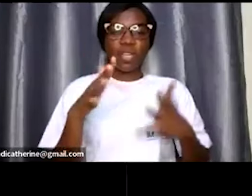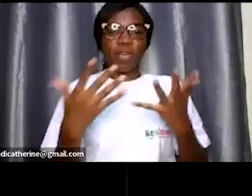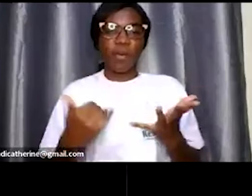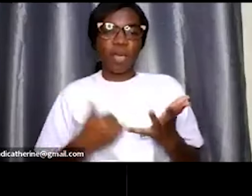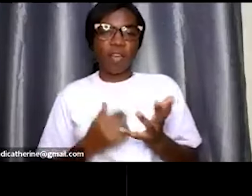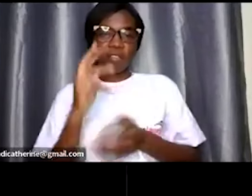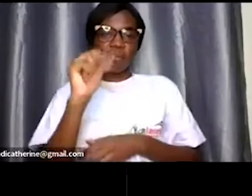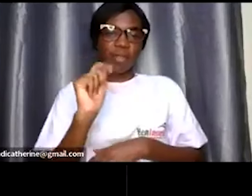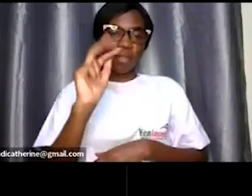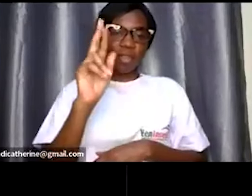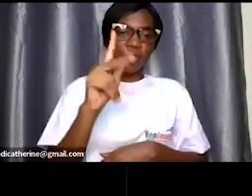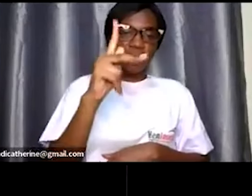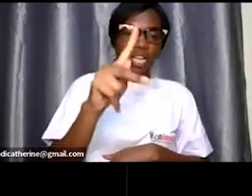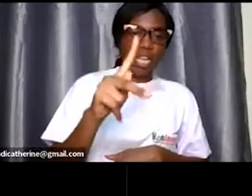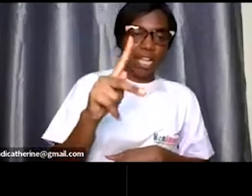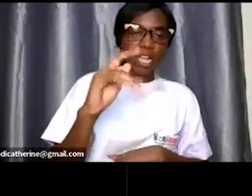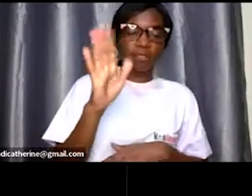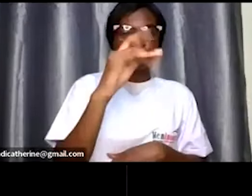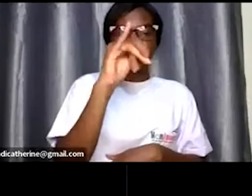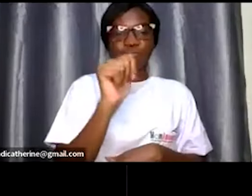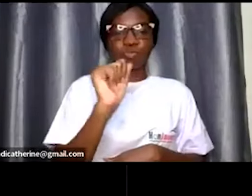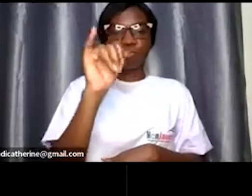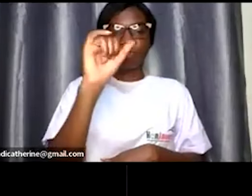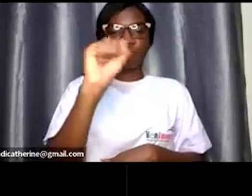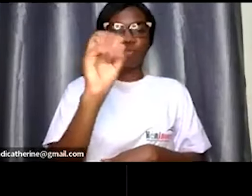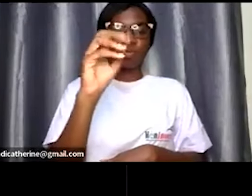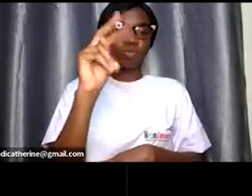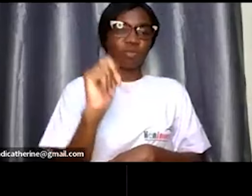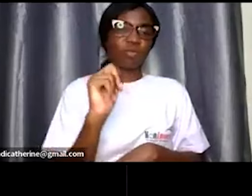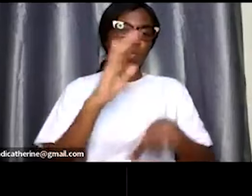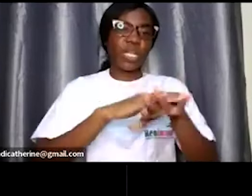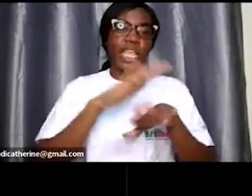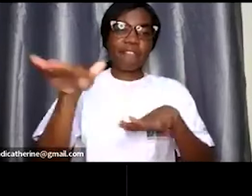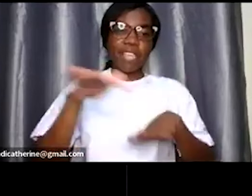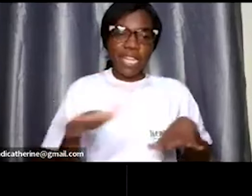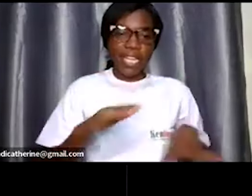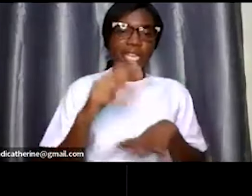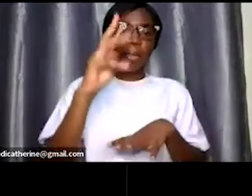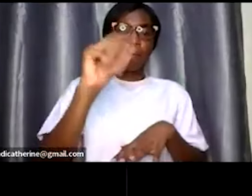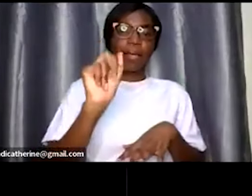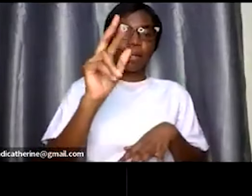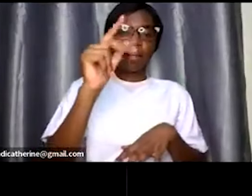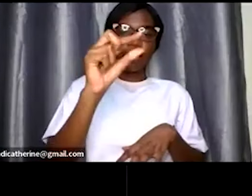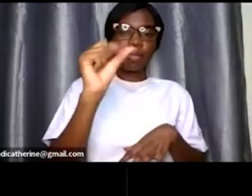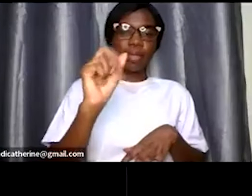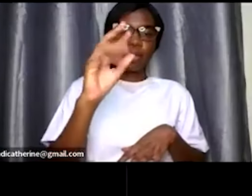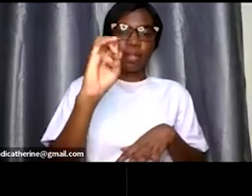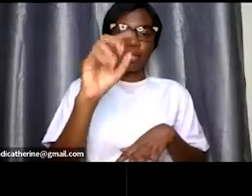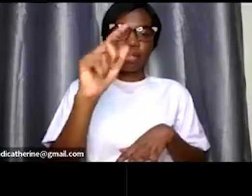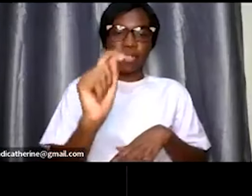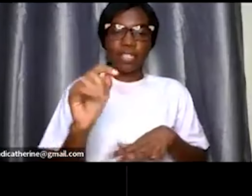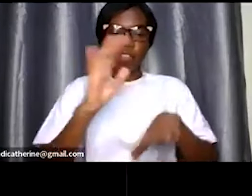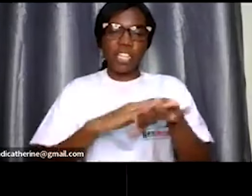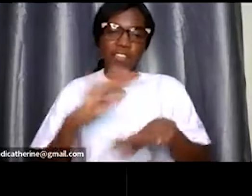jason good evening um margaret kioni good evening and uh jacqueline kamau how are